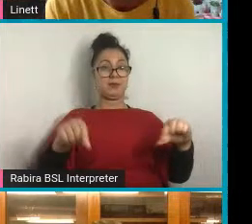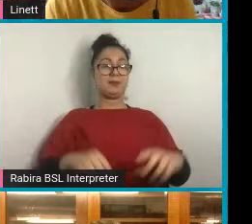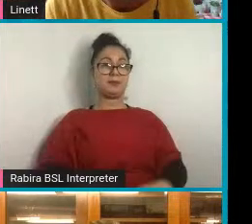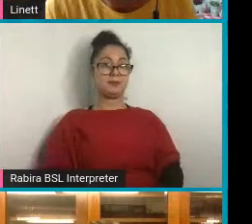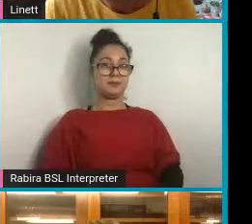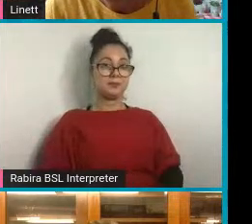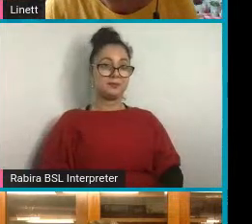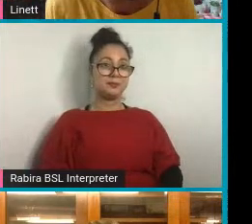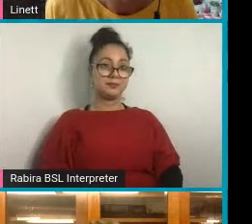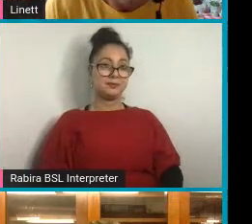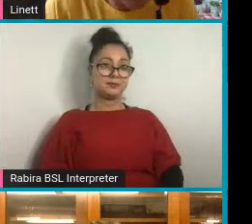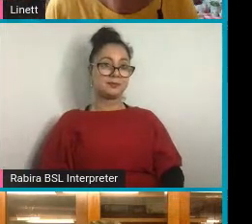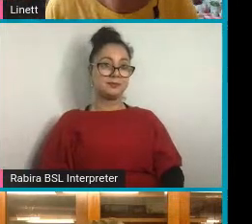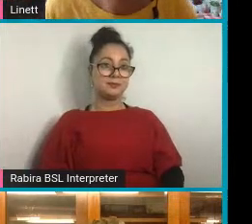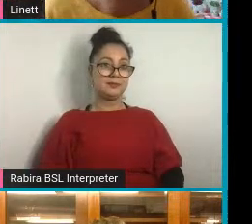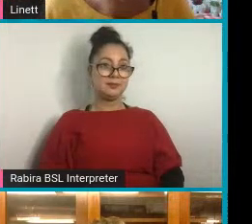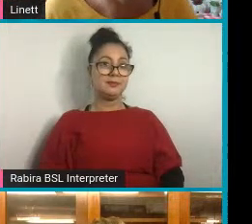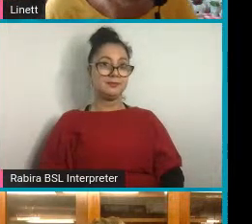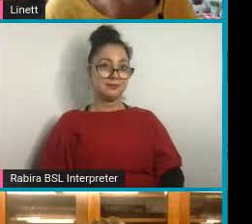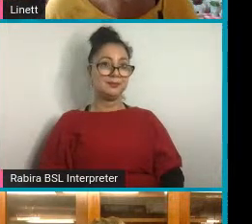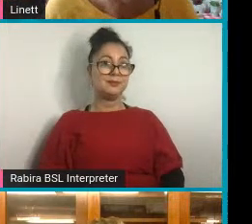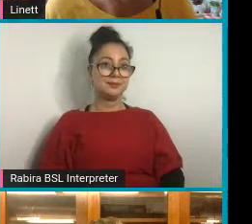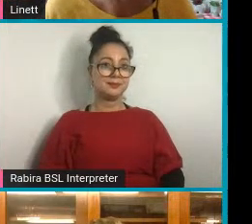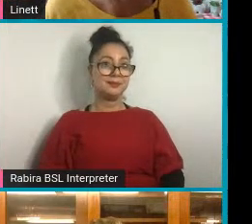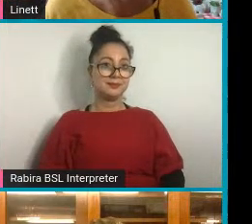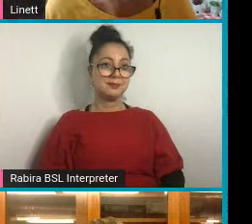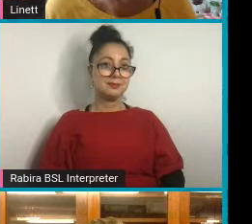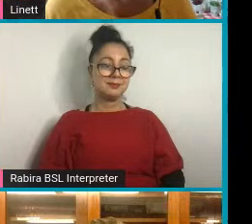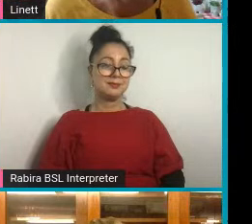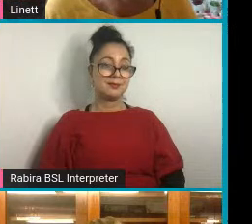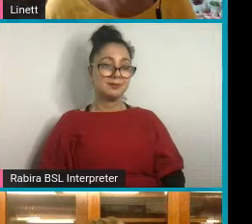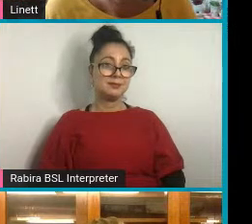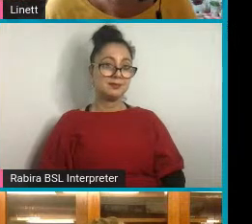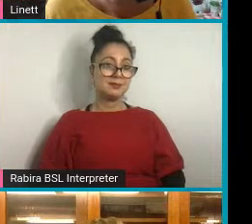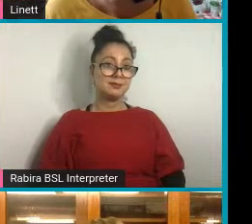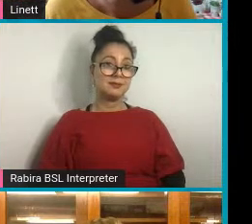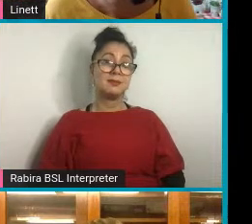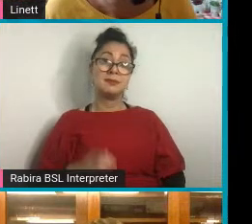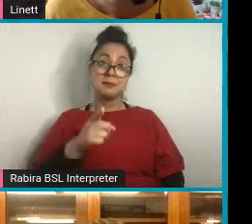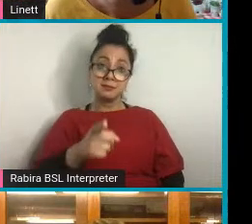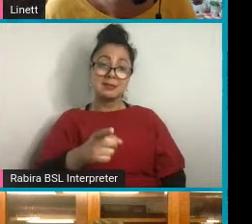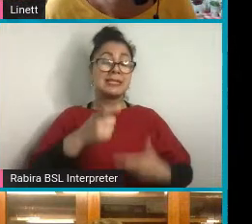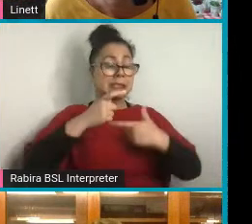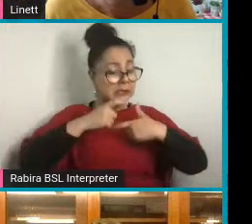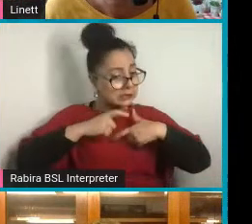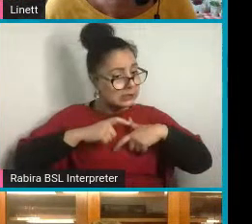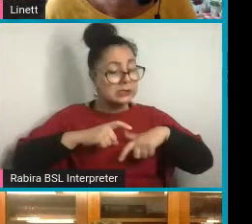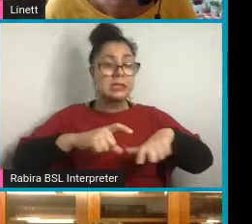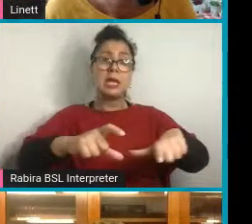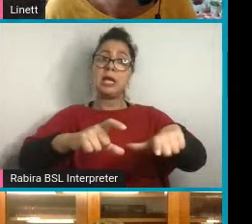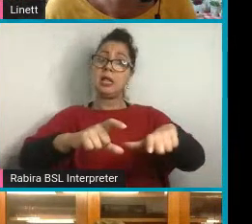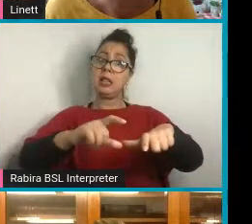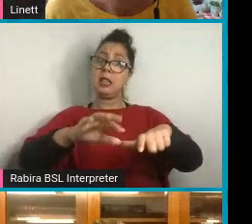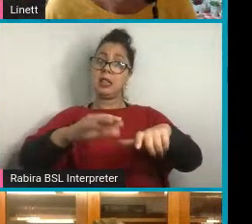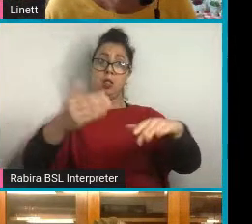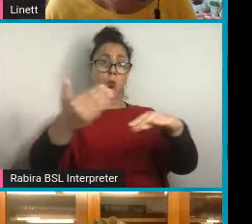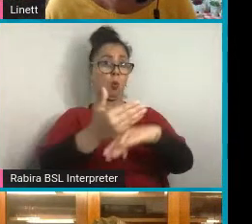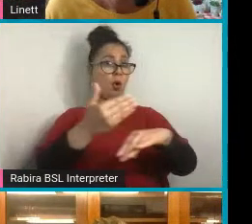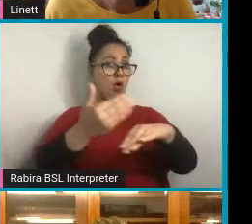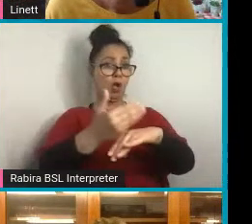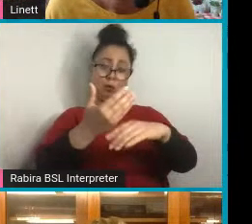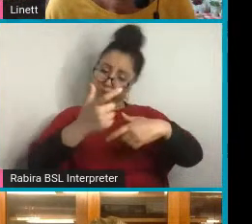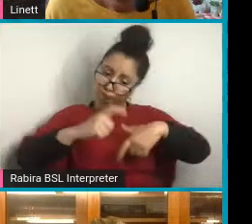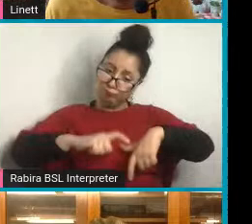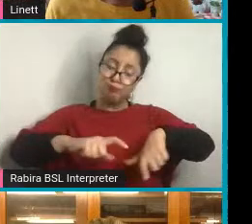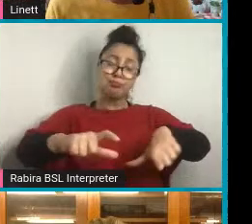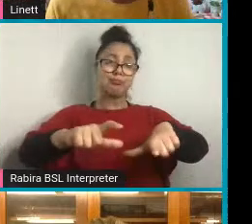So just to say they are still going, they've been going for about 40 years and they